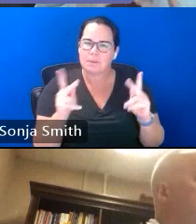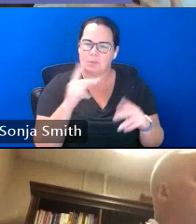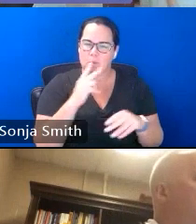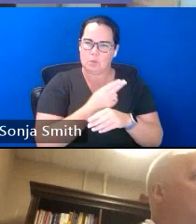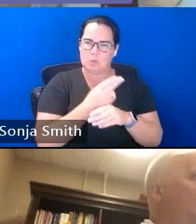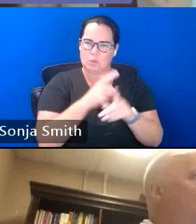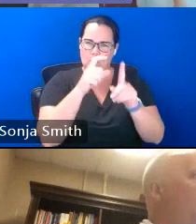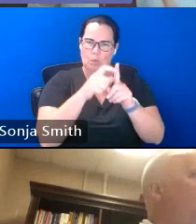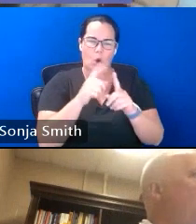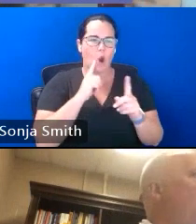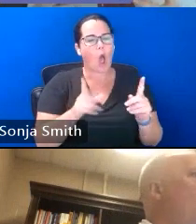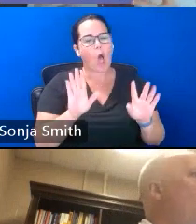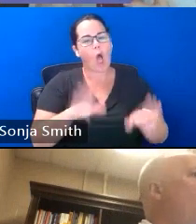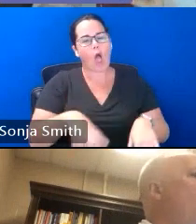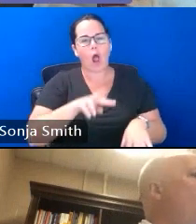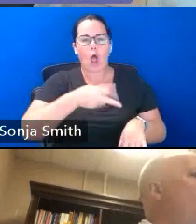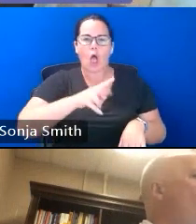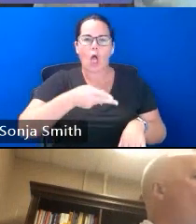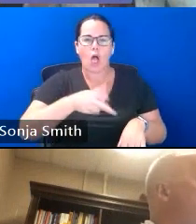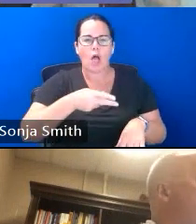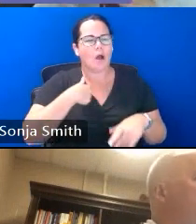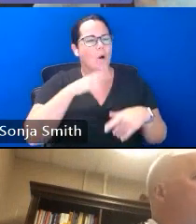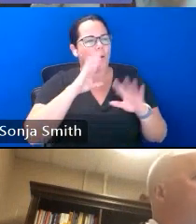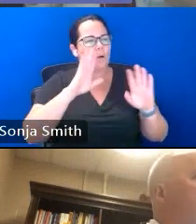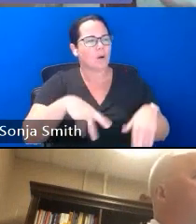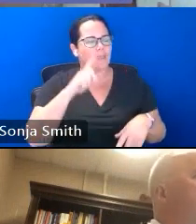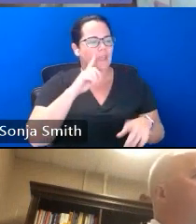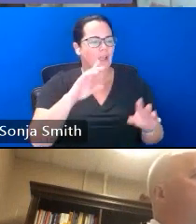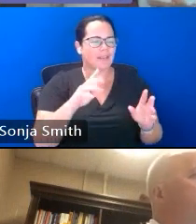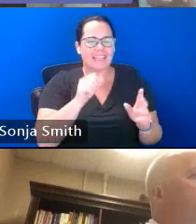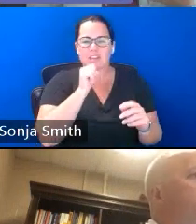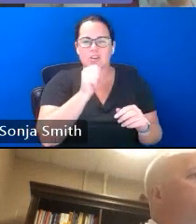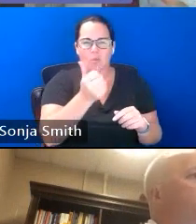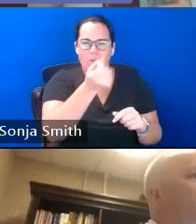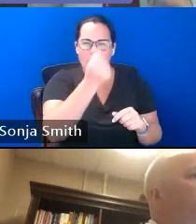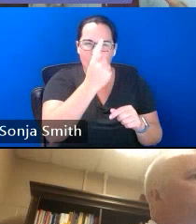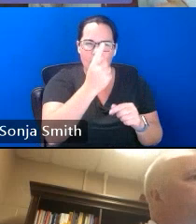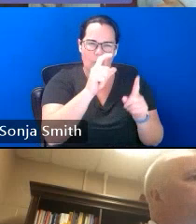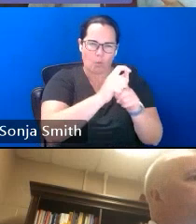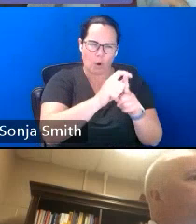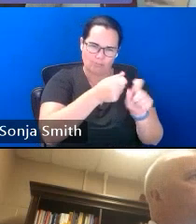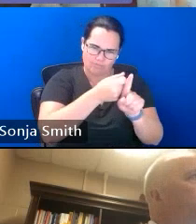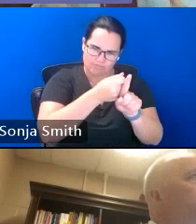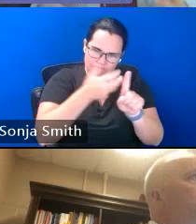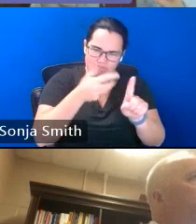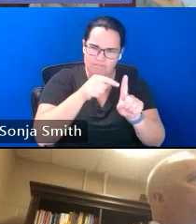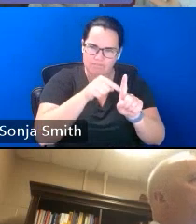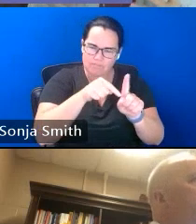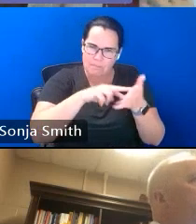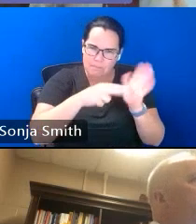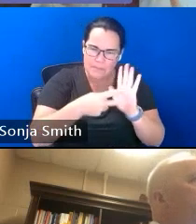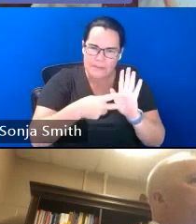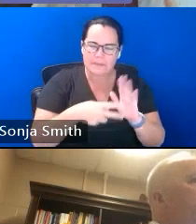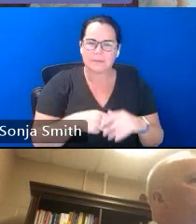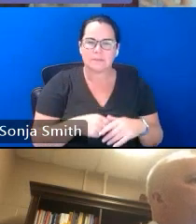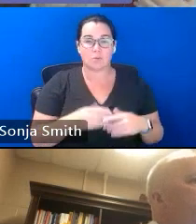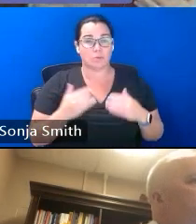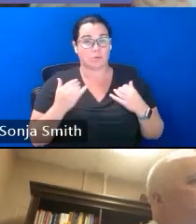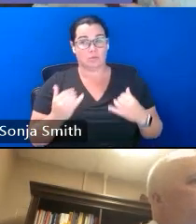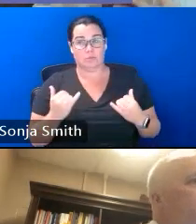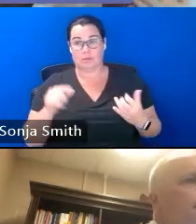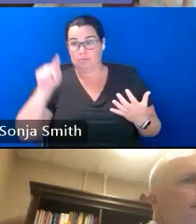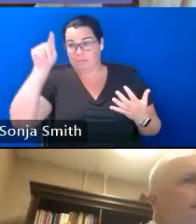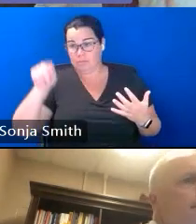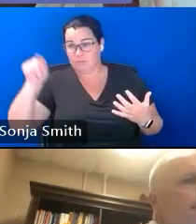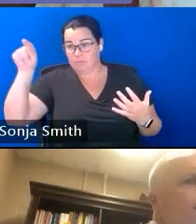interchangeably or they're not totally sure what they mean and so i like to just set the stage so as we're talking today this is the terminology that we're going to